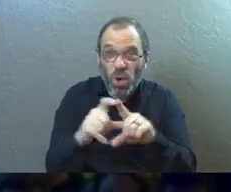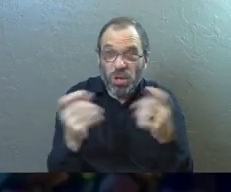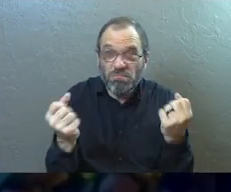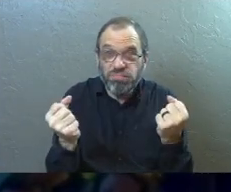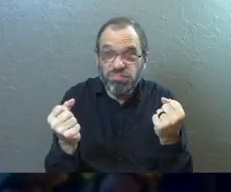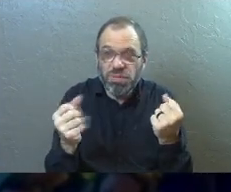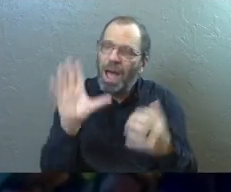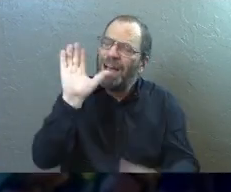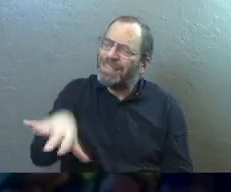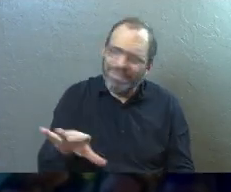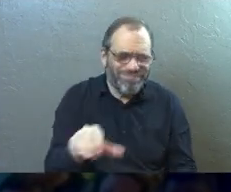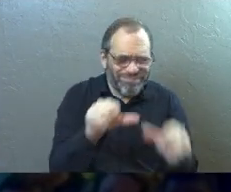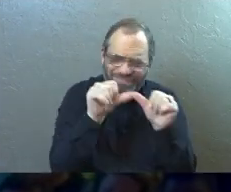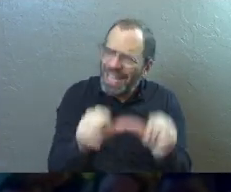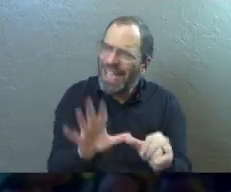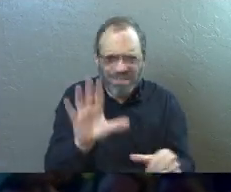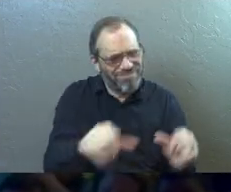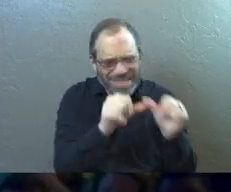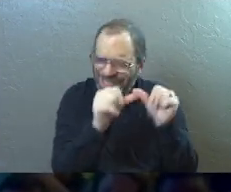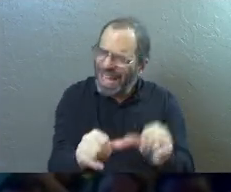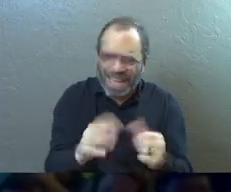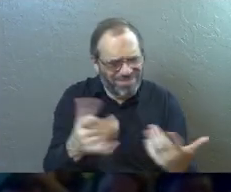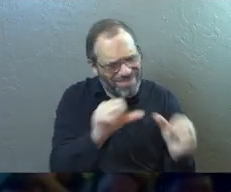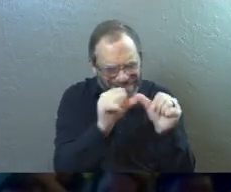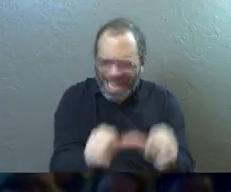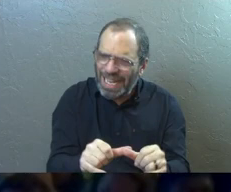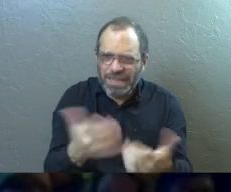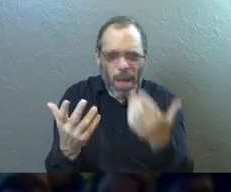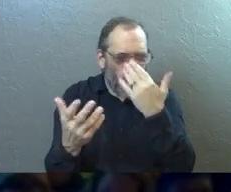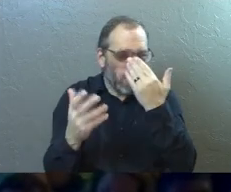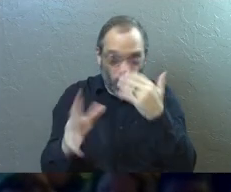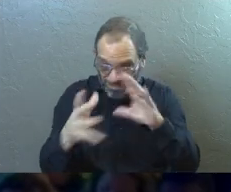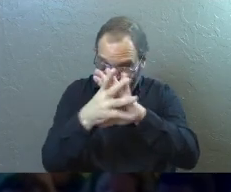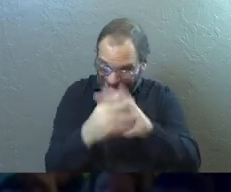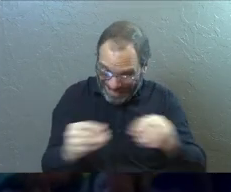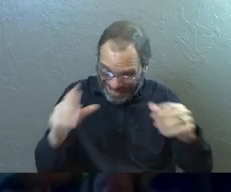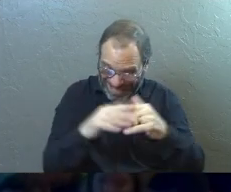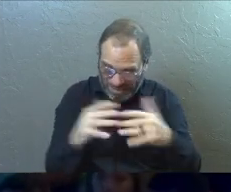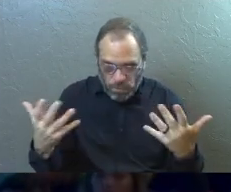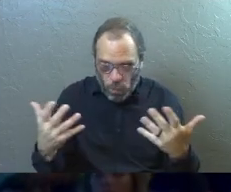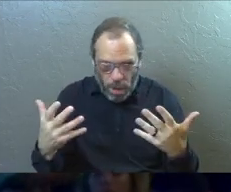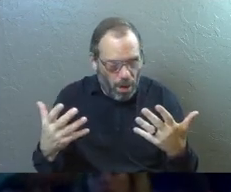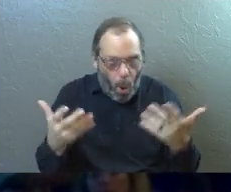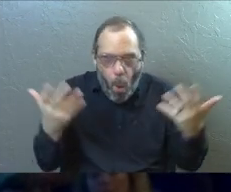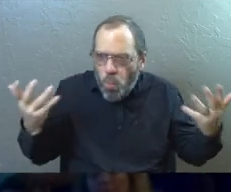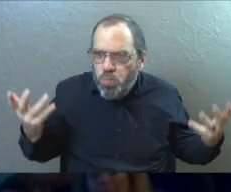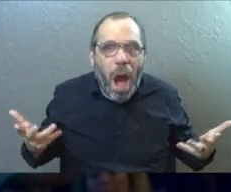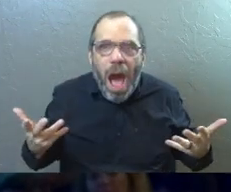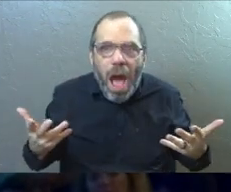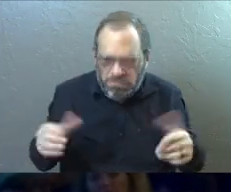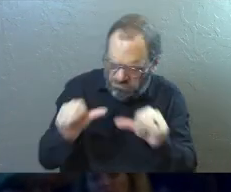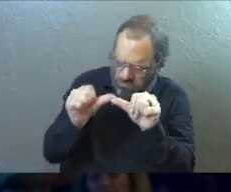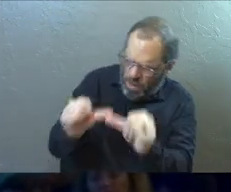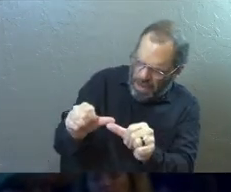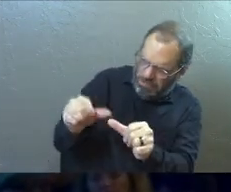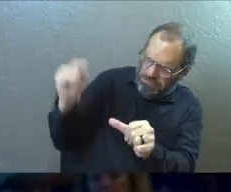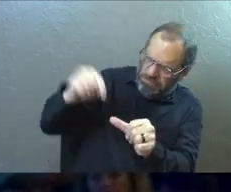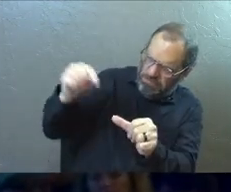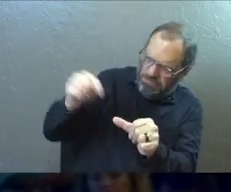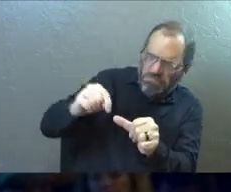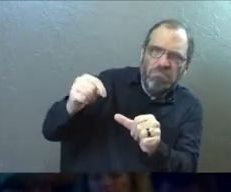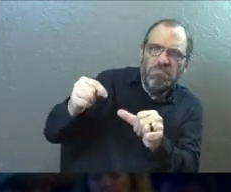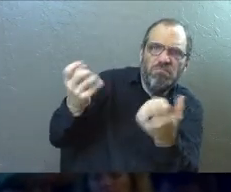say, you've just got to keep doing this. And so this whole message is trying to figure out what in the world does remain mean?